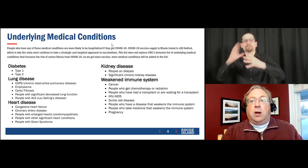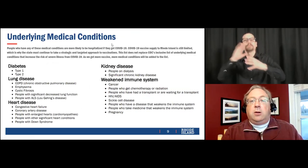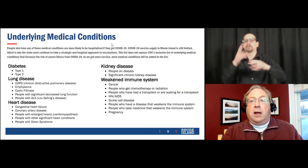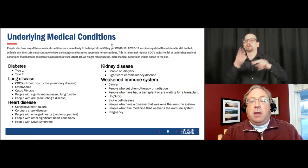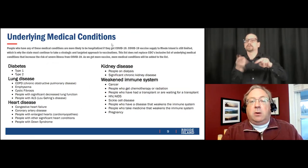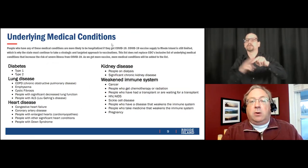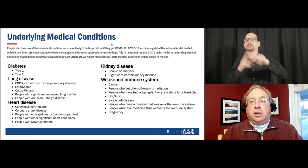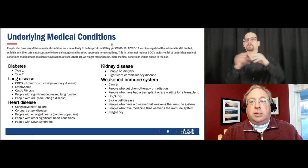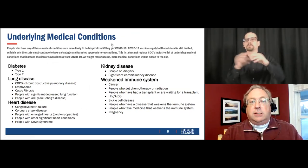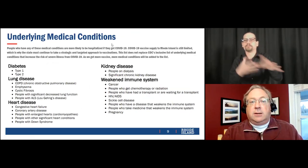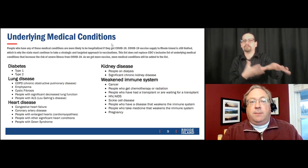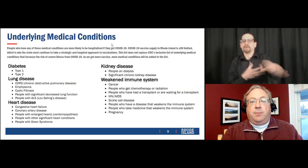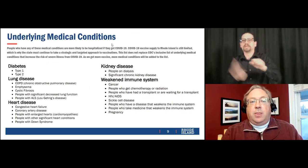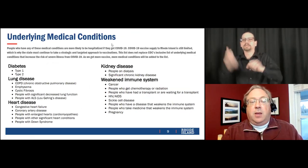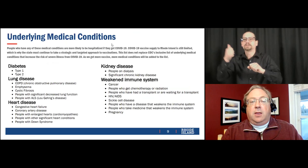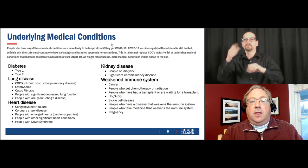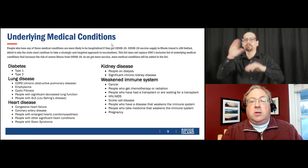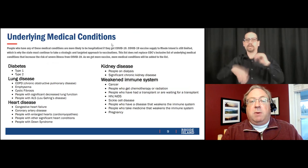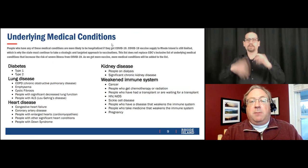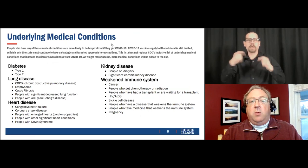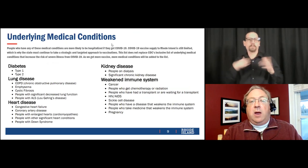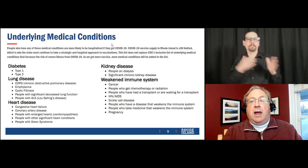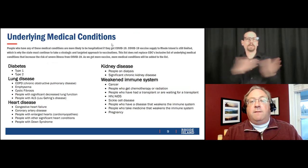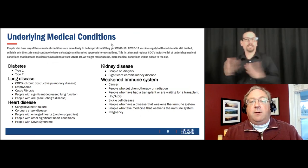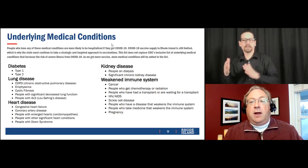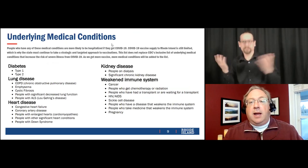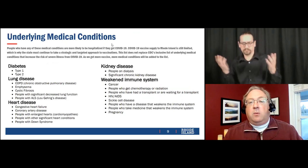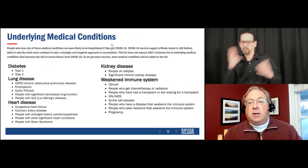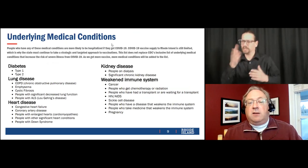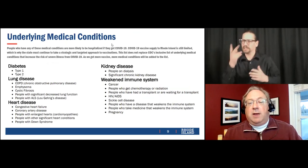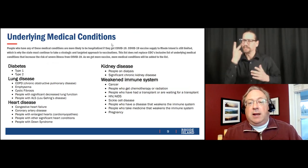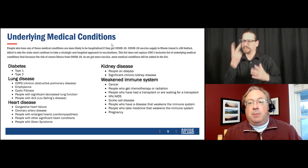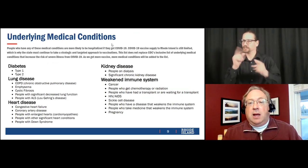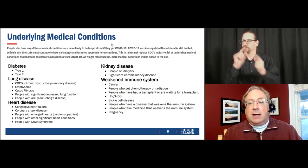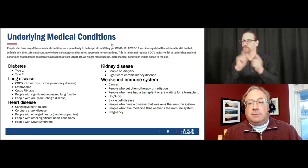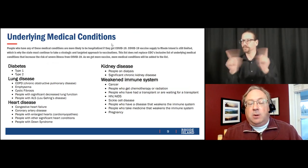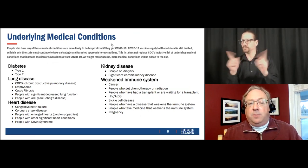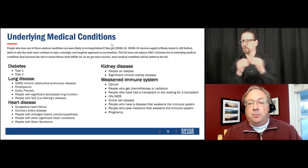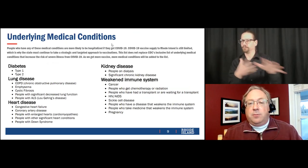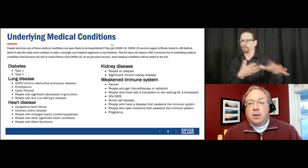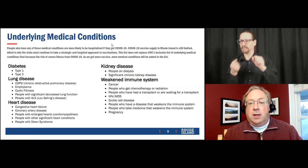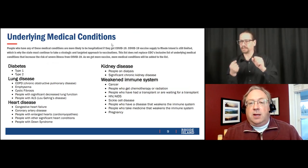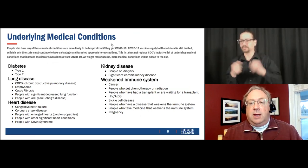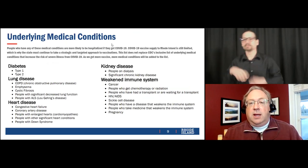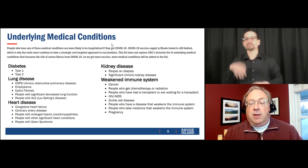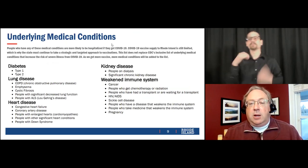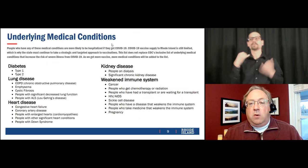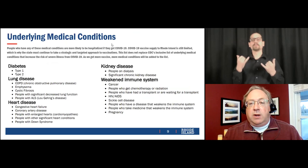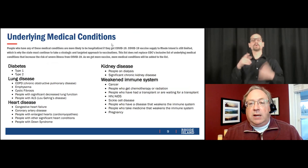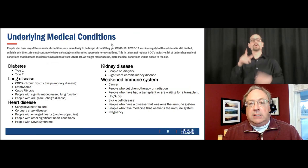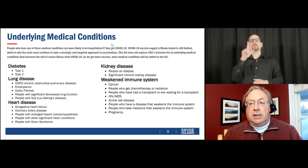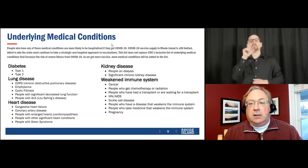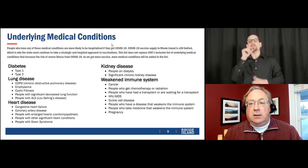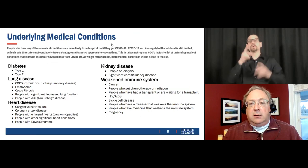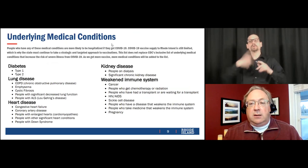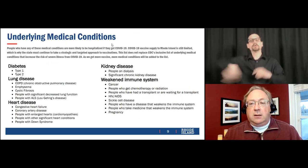So underlying medical conditions, these are people who have higher risk of ending up in the hospital if they get